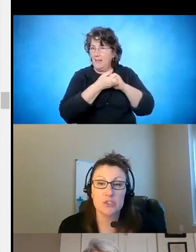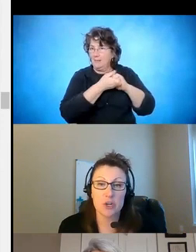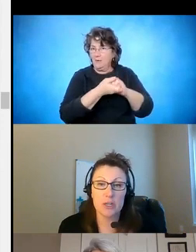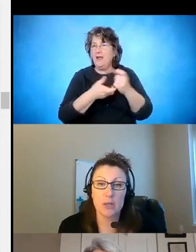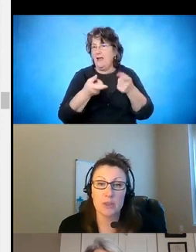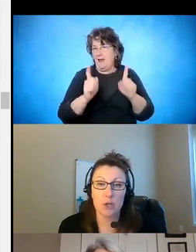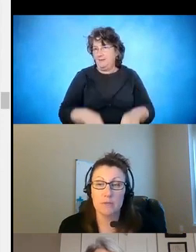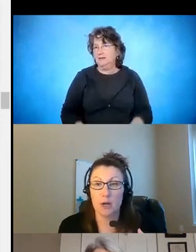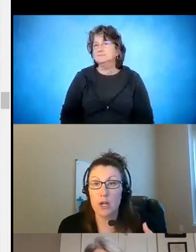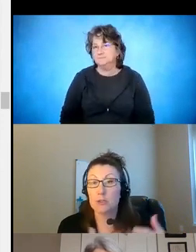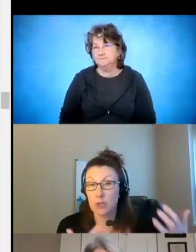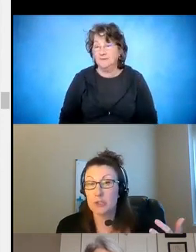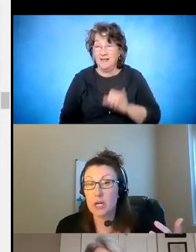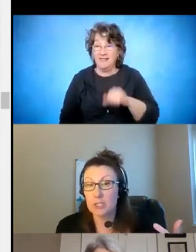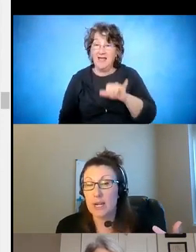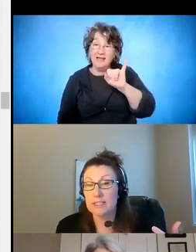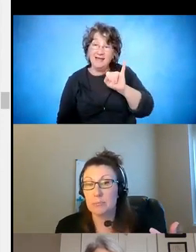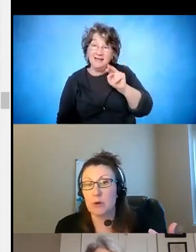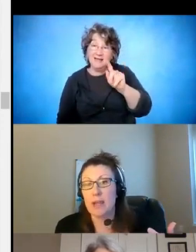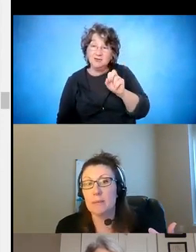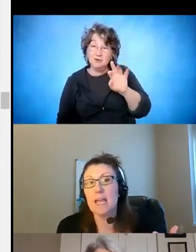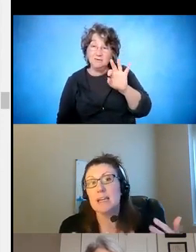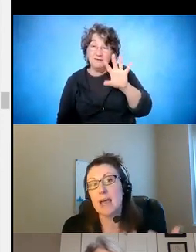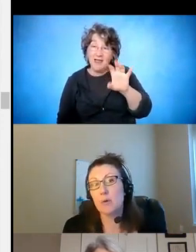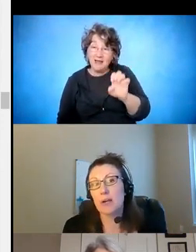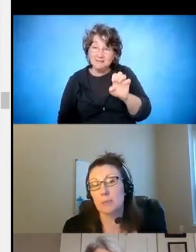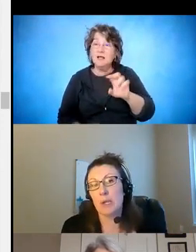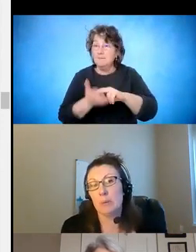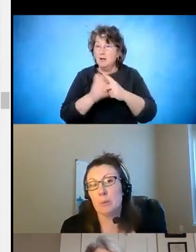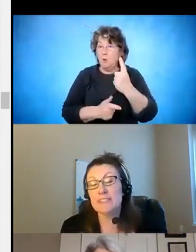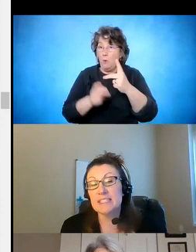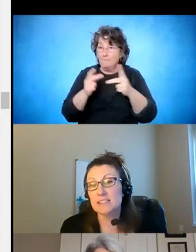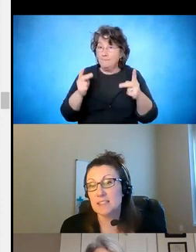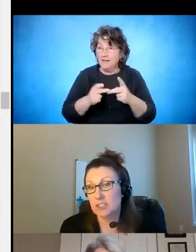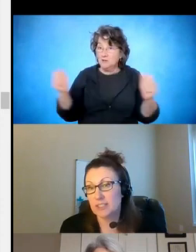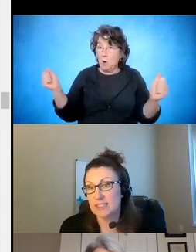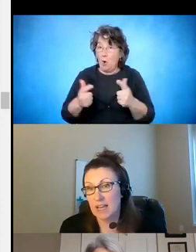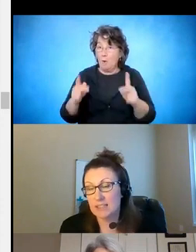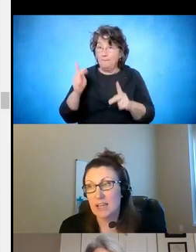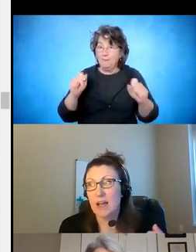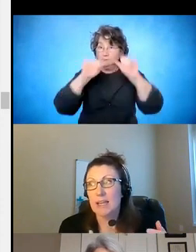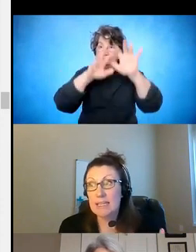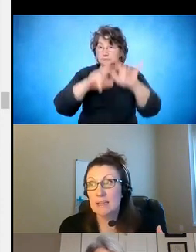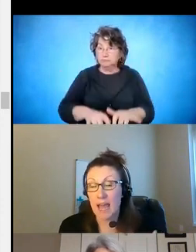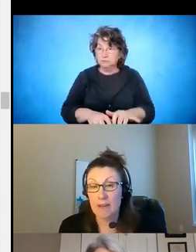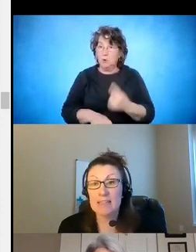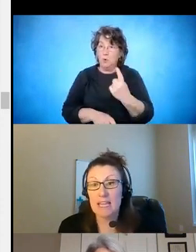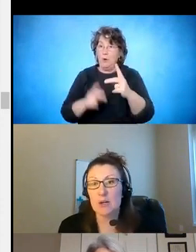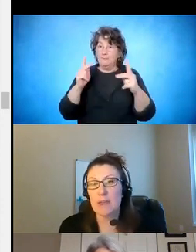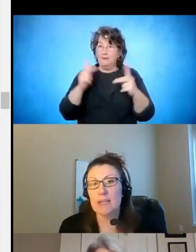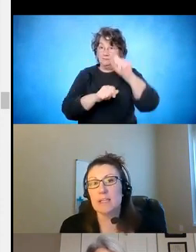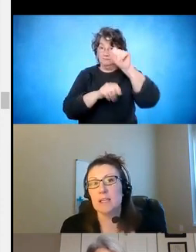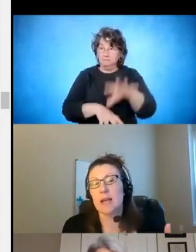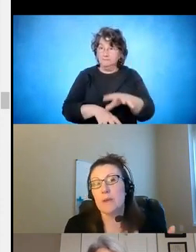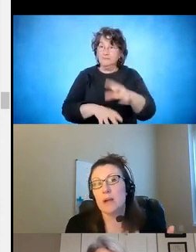actually started it with all of our larger contracted programs. Now we're at the point where we've seen such success in having that